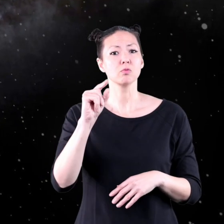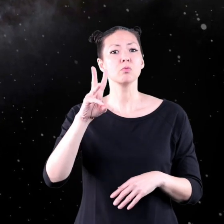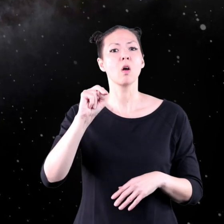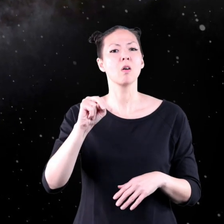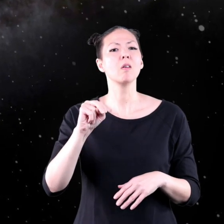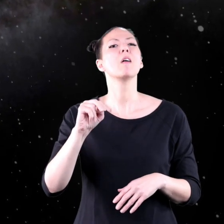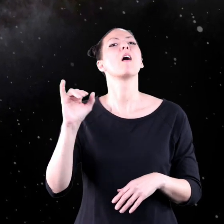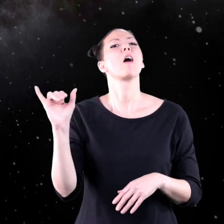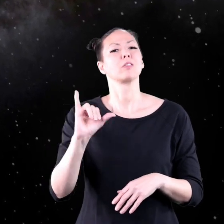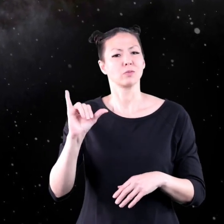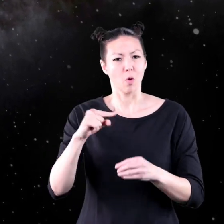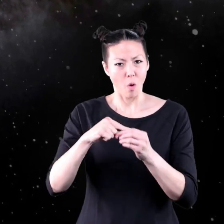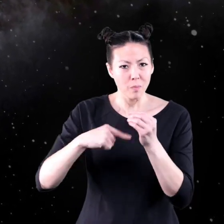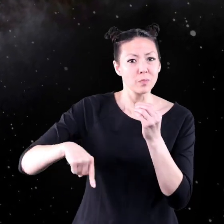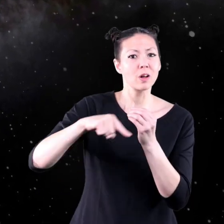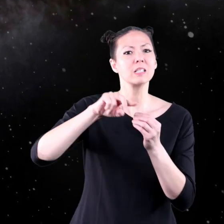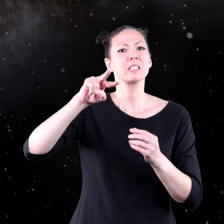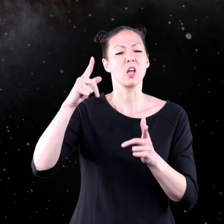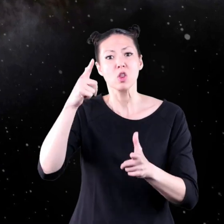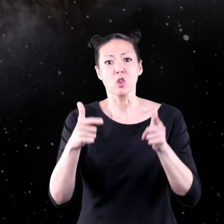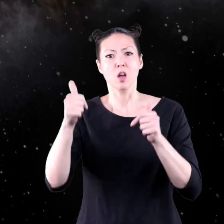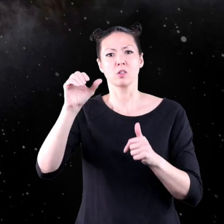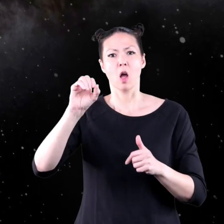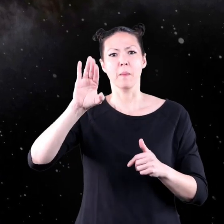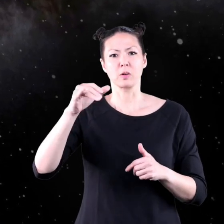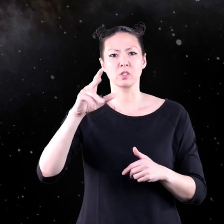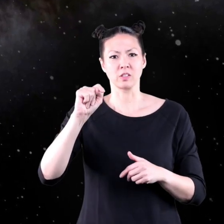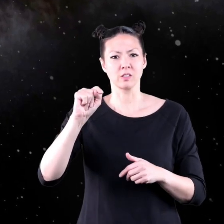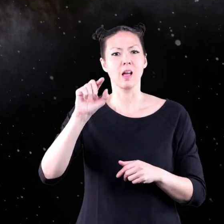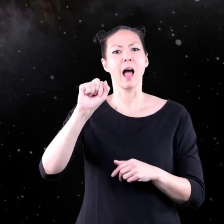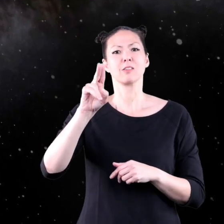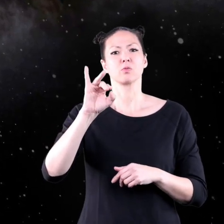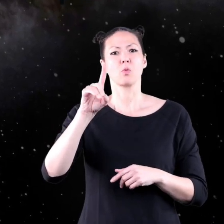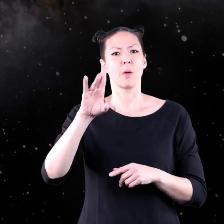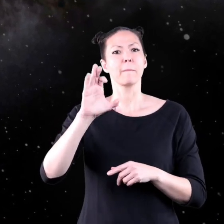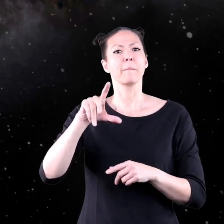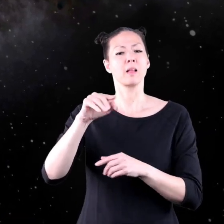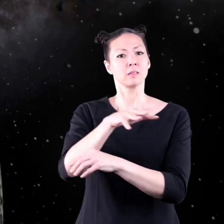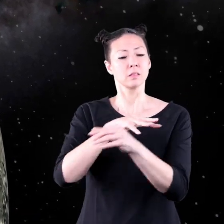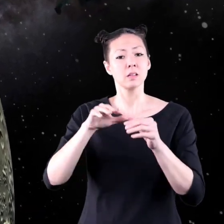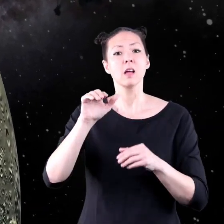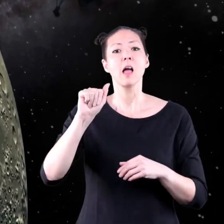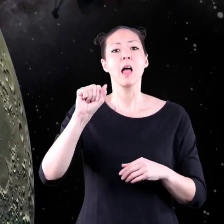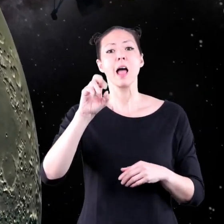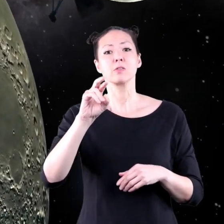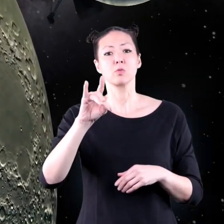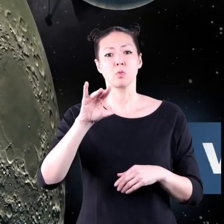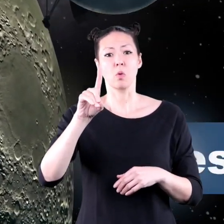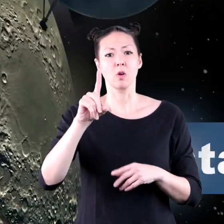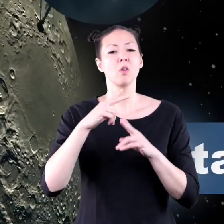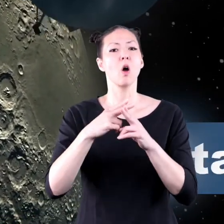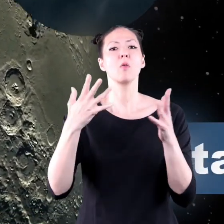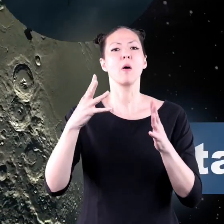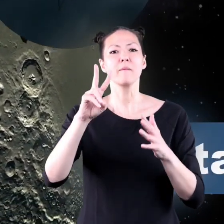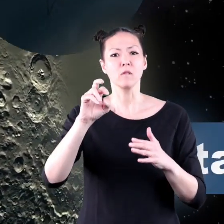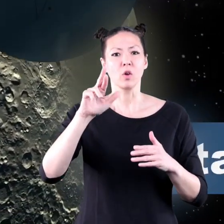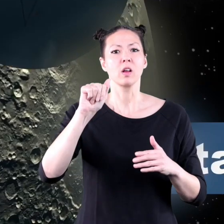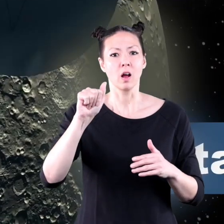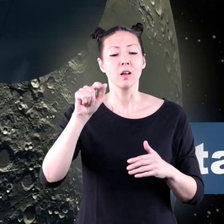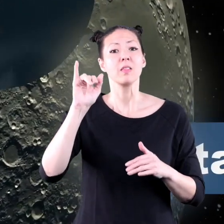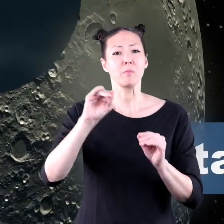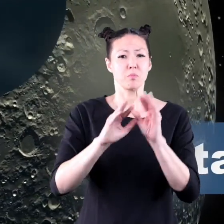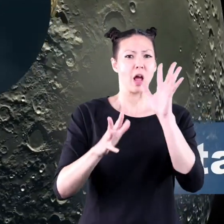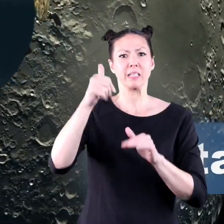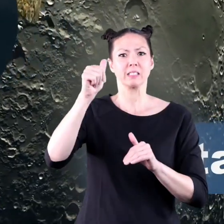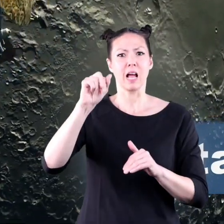2011, Dawn also orbited the second largest object in the asteroid belt. This asteroid called Vesta